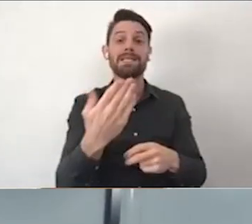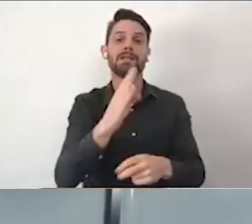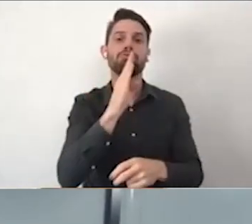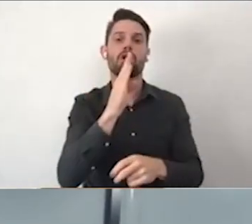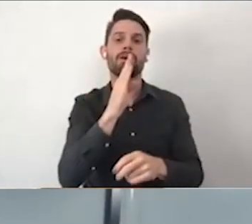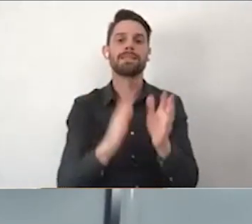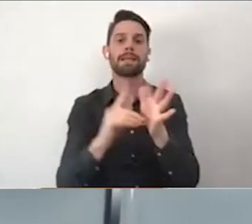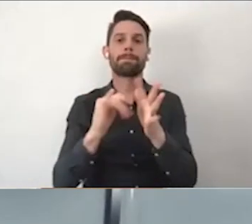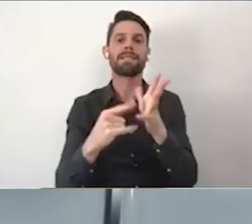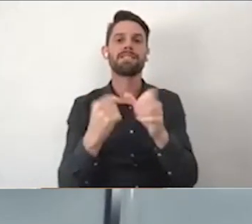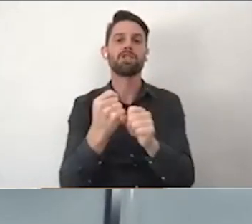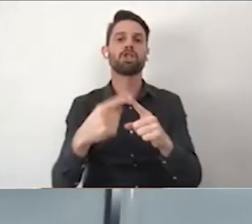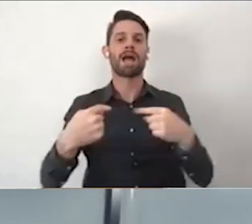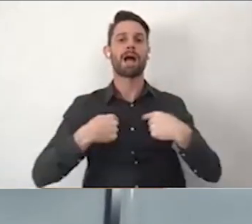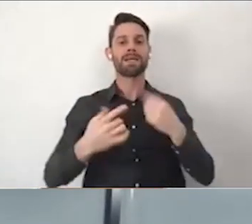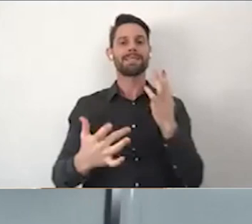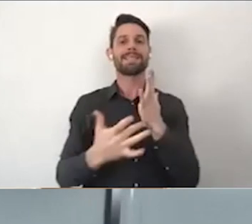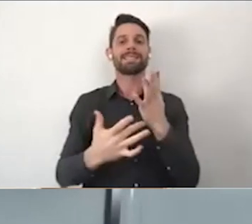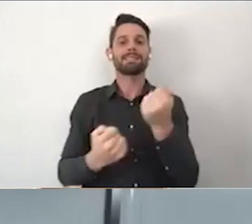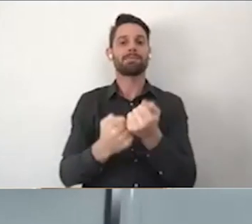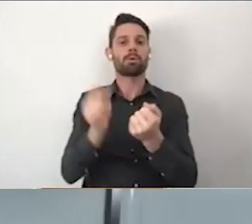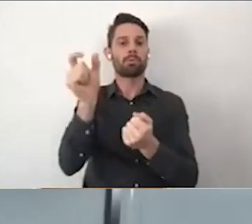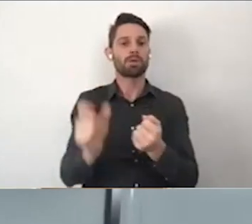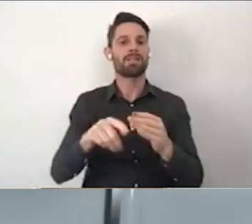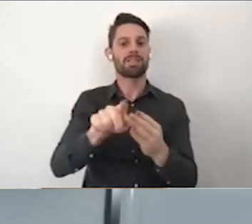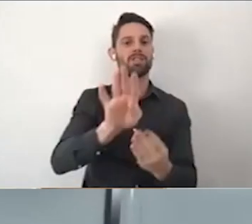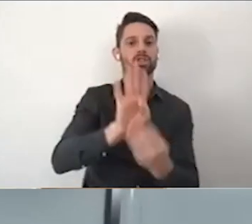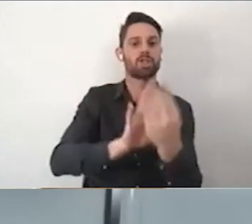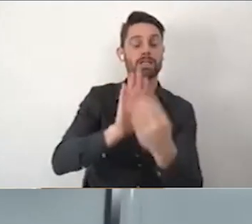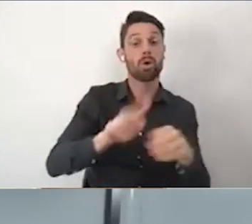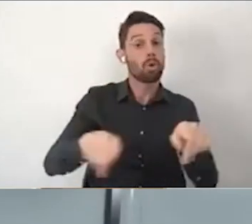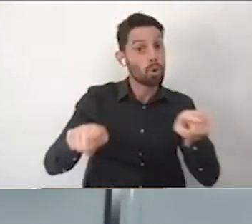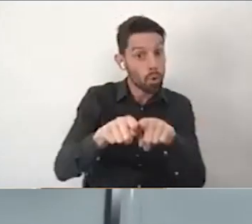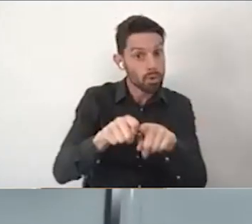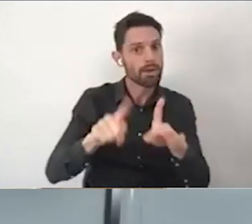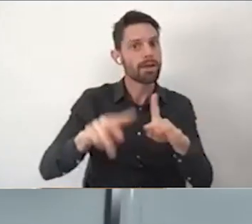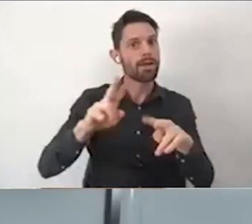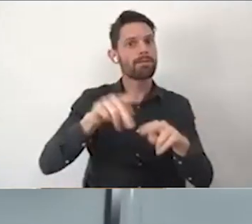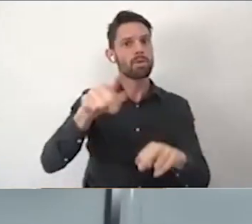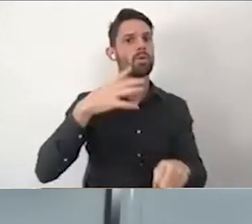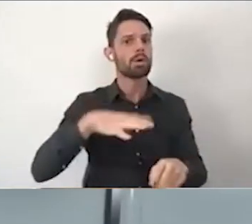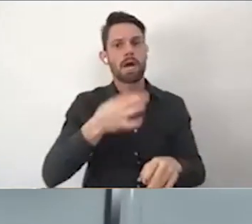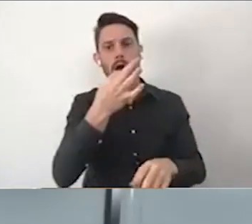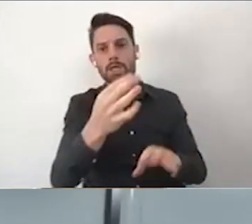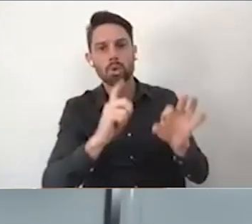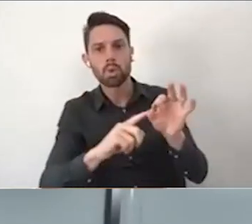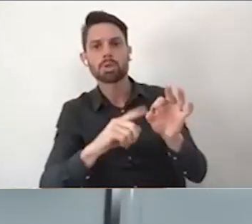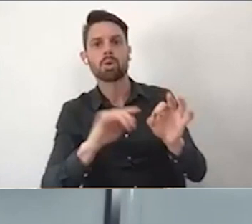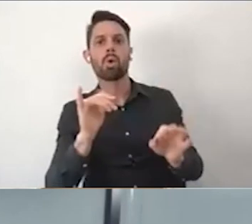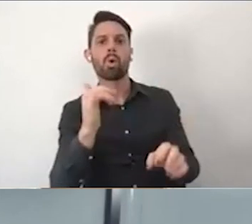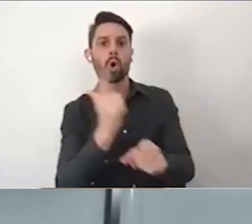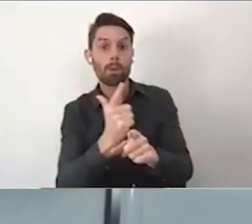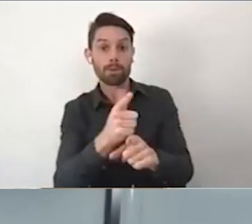support in the chat and there is also the chat function today where you can ask questions or make a comment.